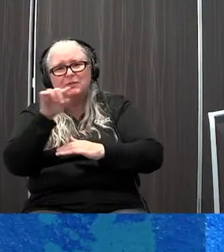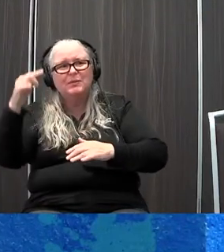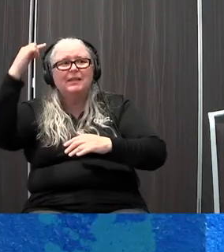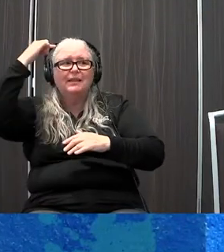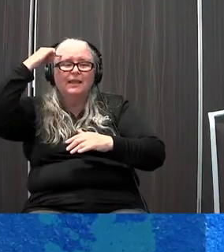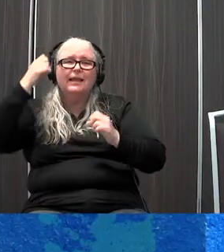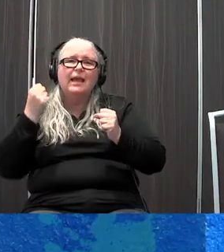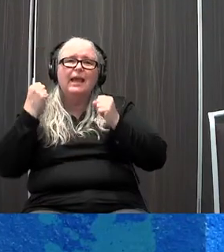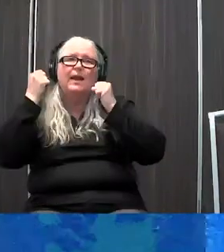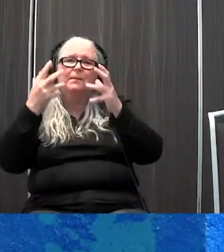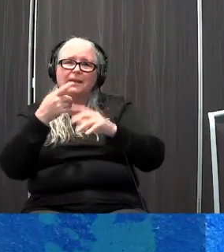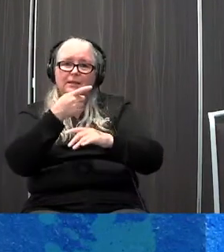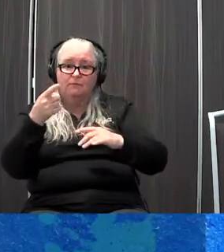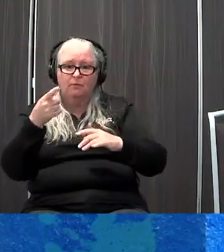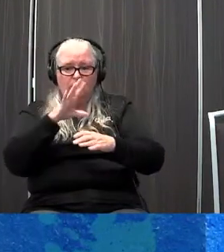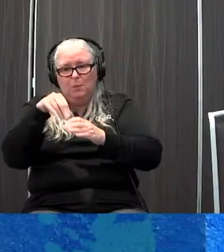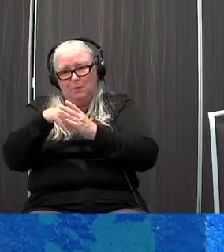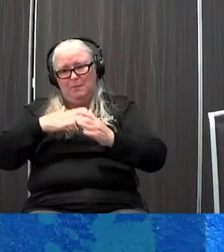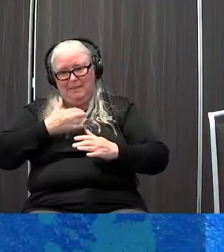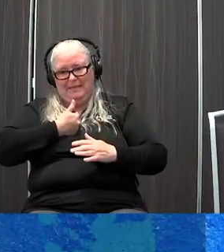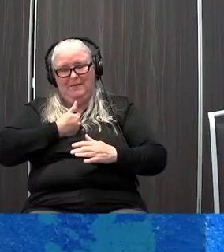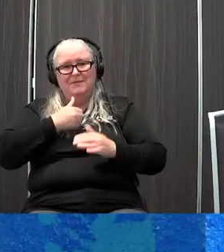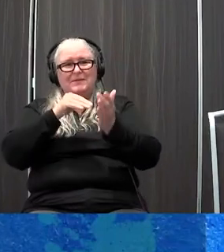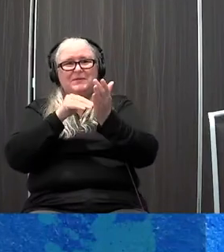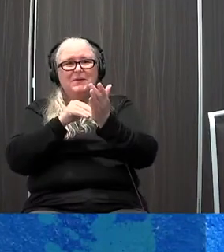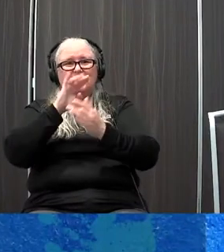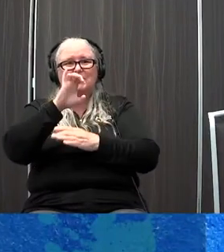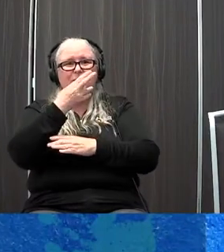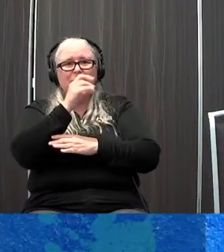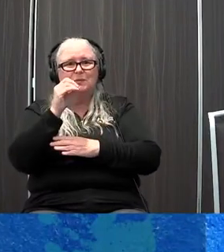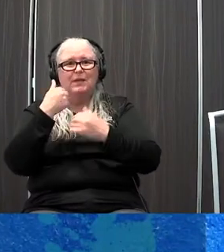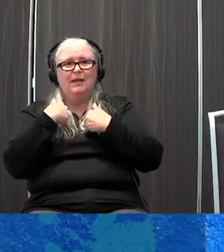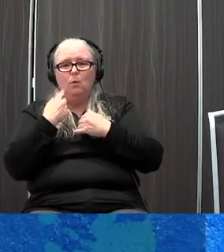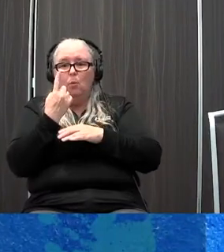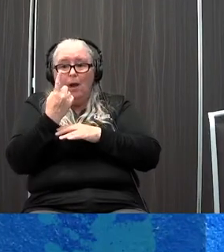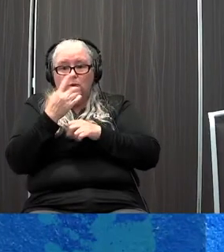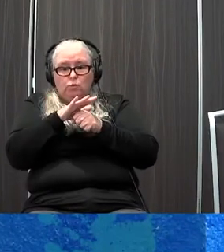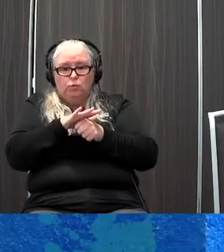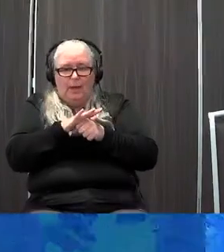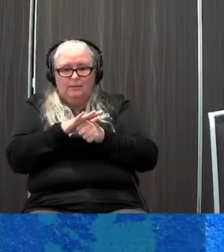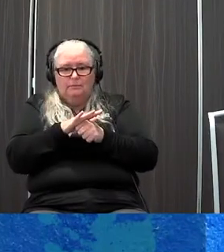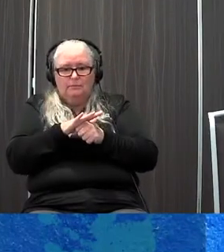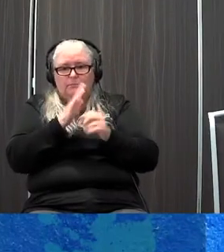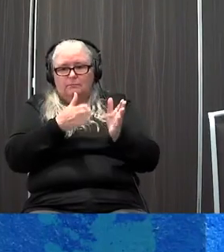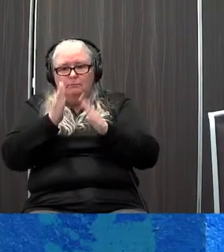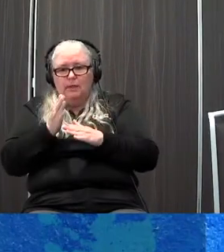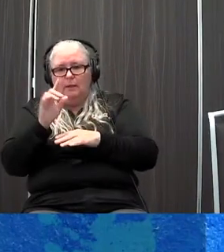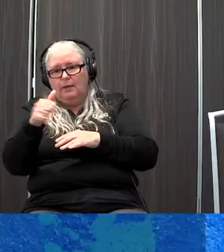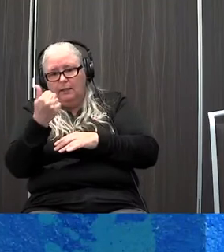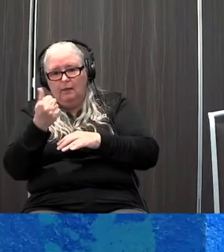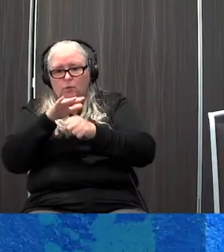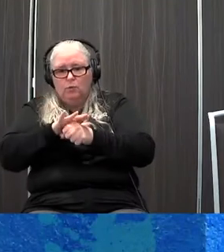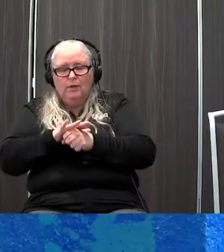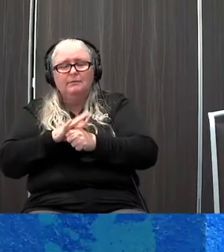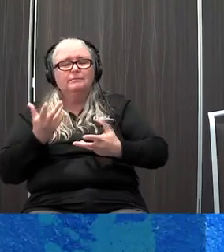yourself, how many of you, including myself, Dr. Chu, and others, deal with one stress at a time? How many of you wait